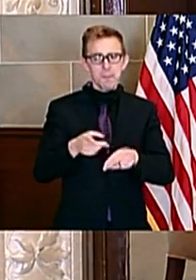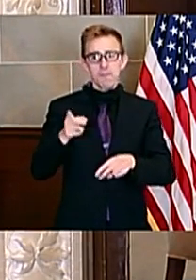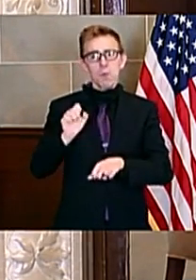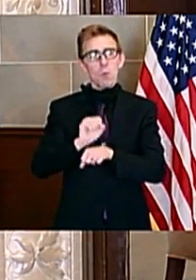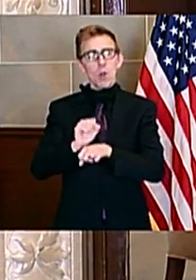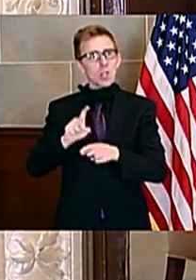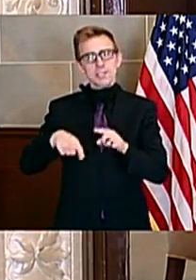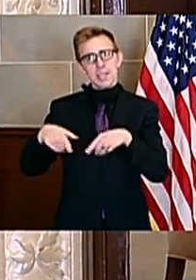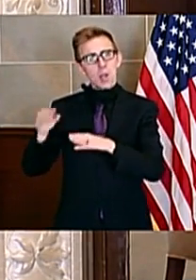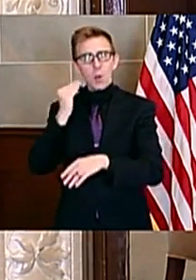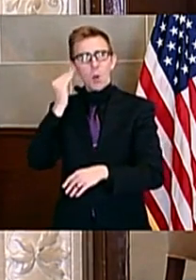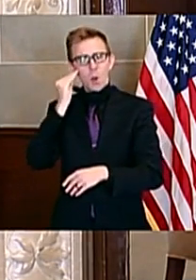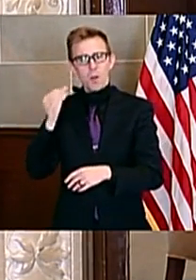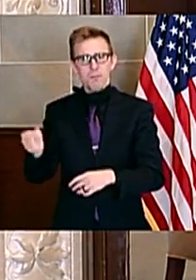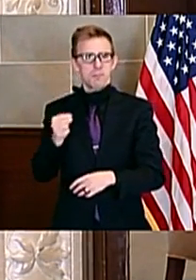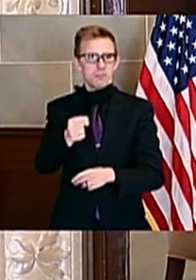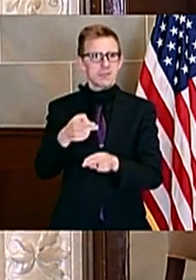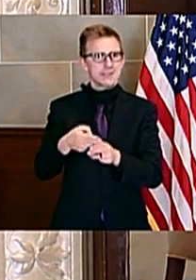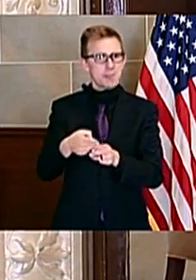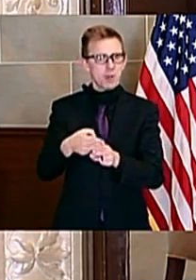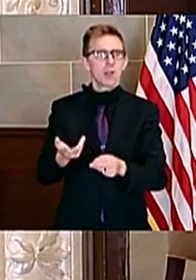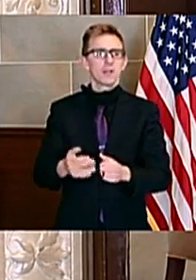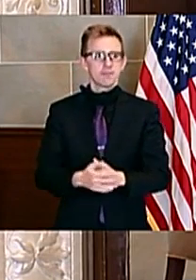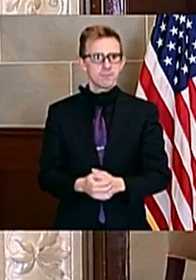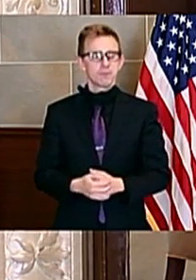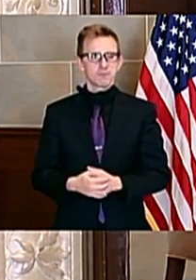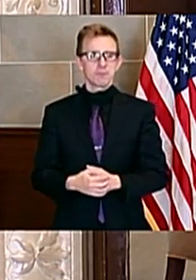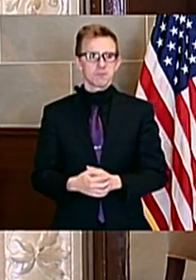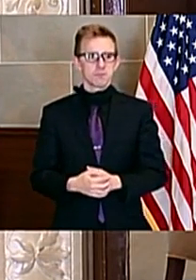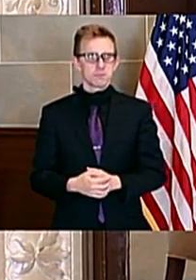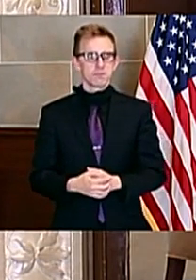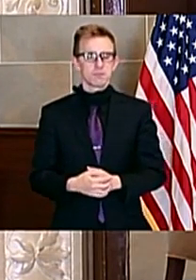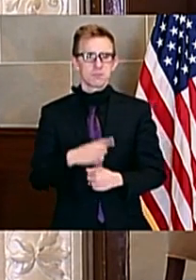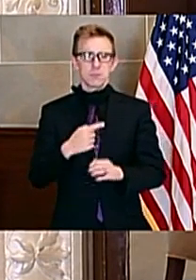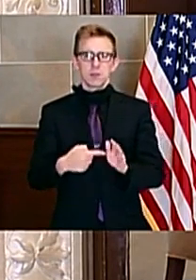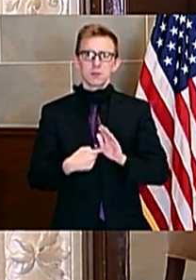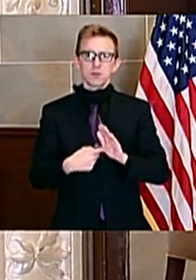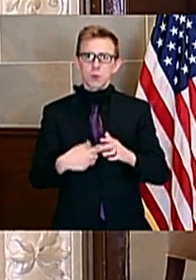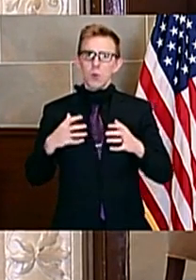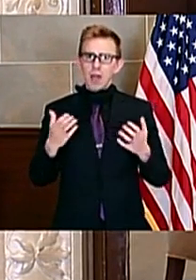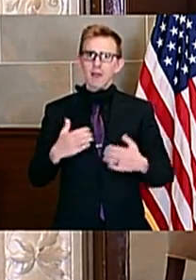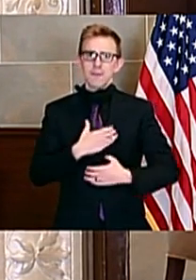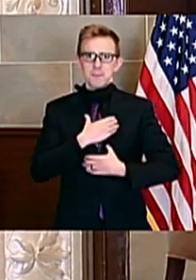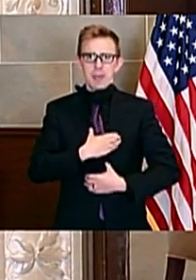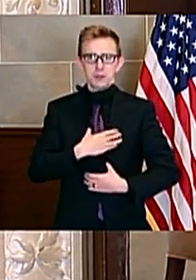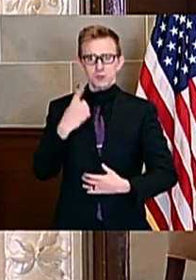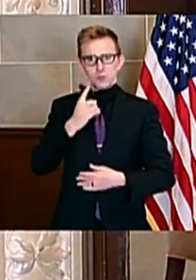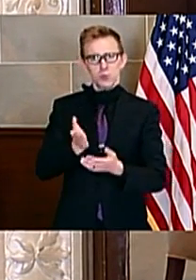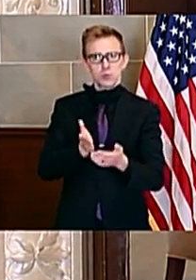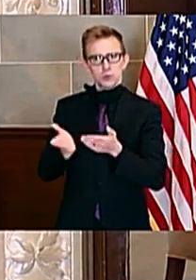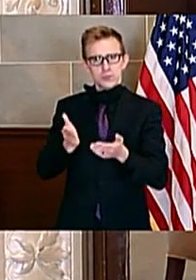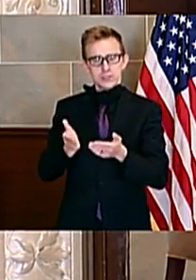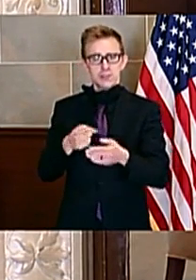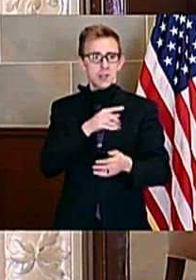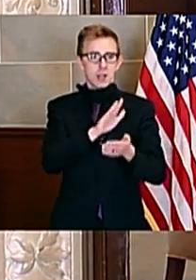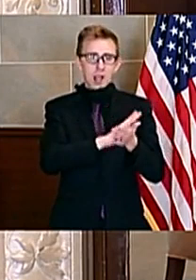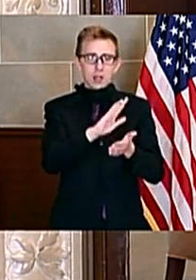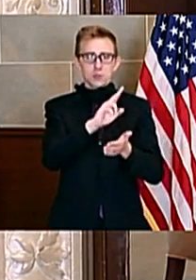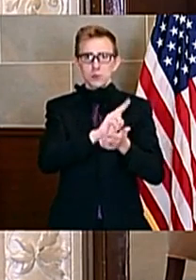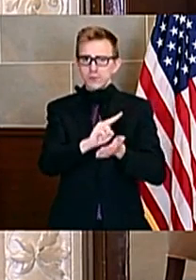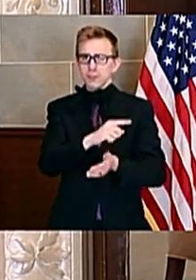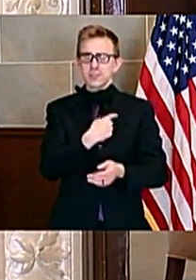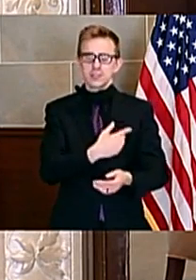So the immediate response has been very, very full-hearted and has reflected a great deal of passion for service on the part of our colleges and universities.